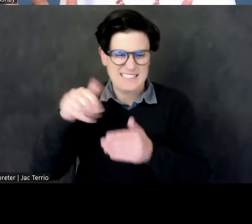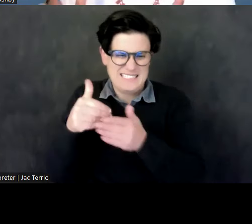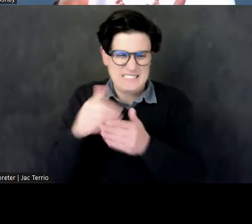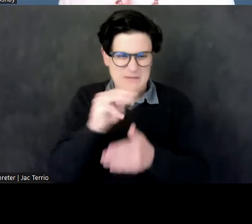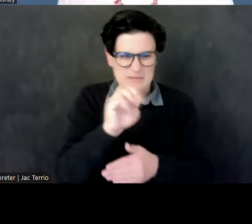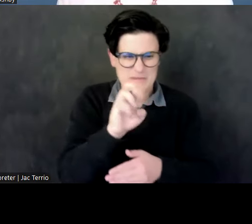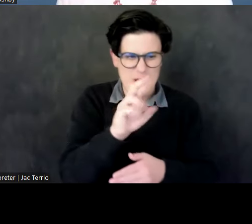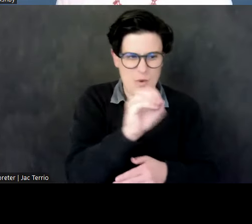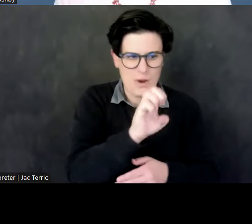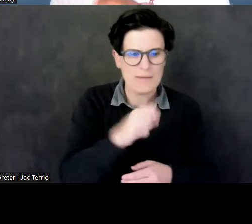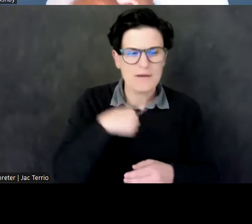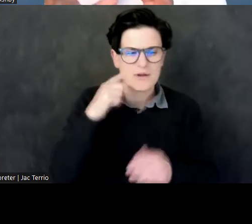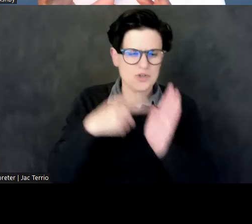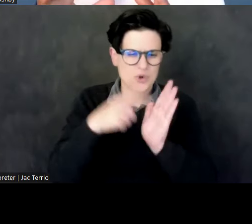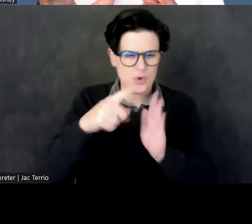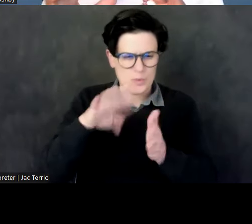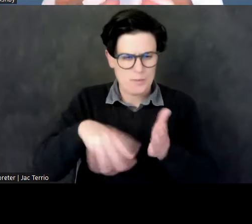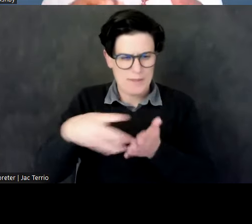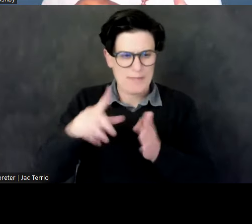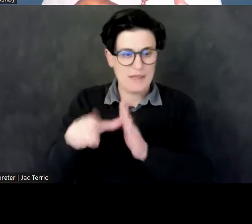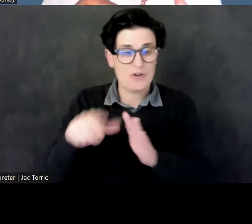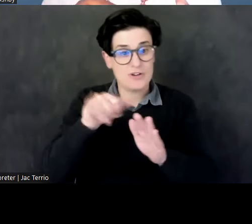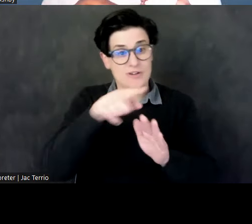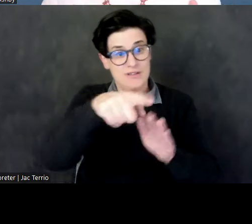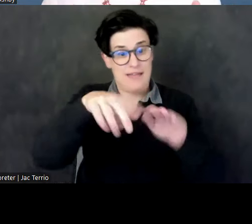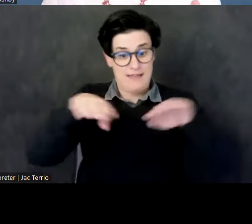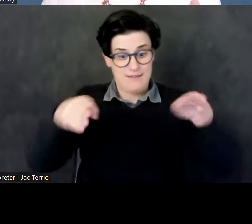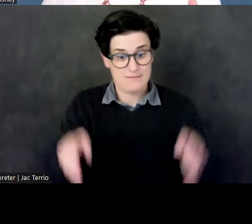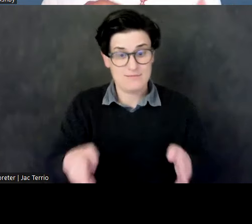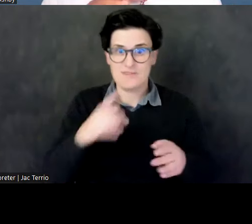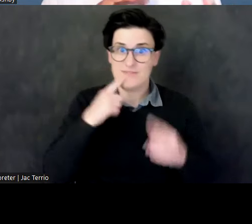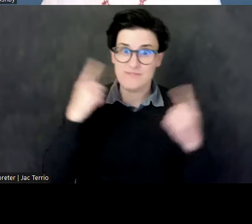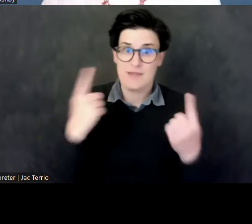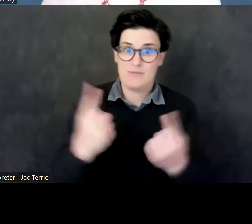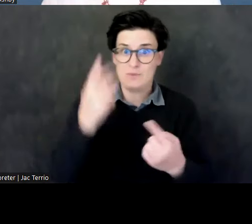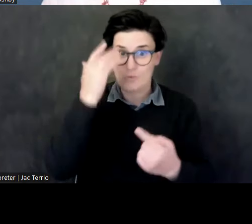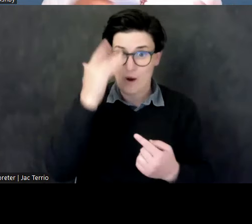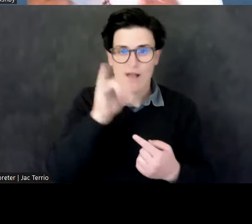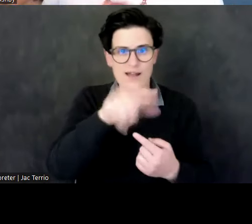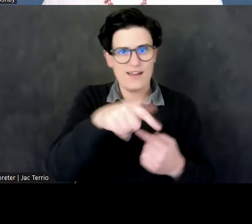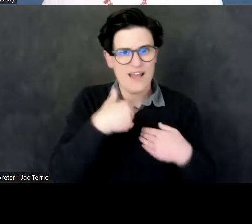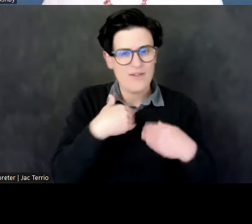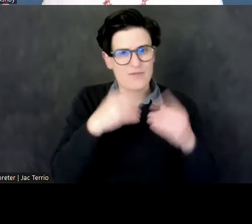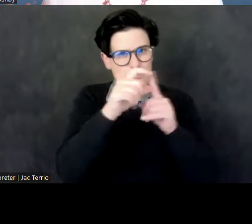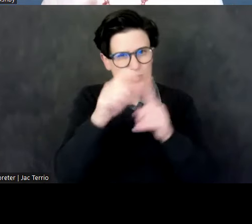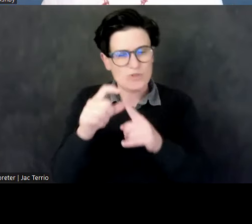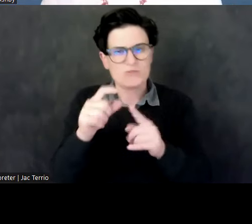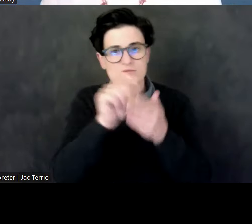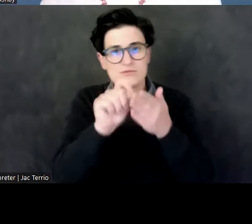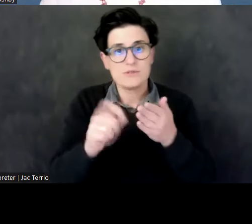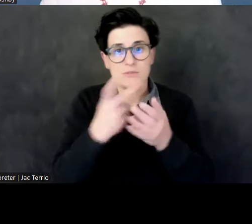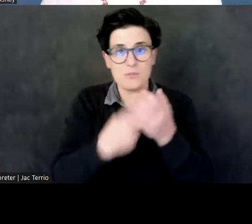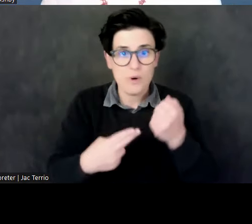kind of famous because it is the text written in both Meroitic and Egyptian